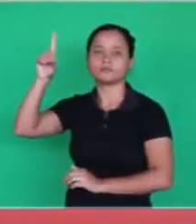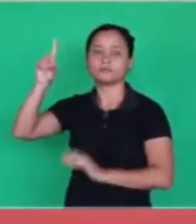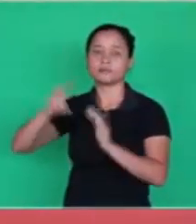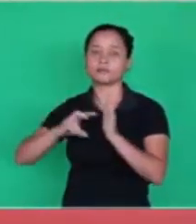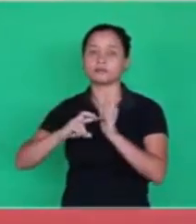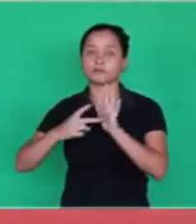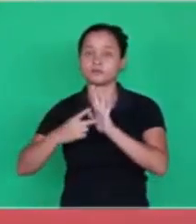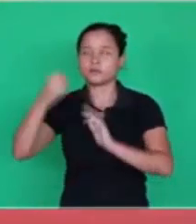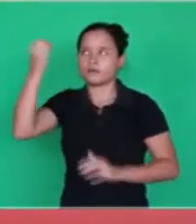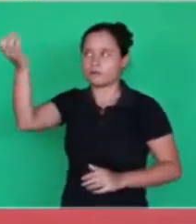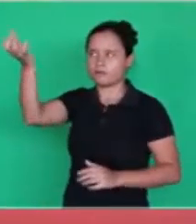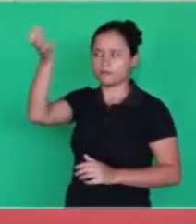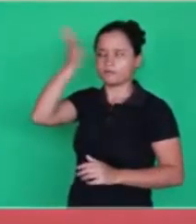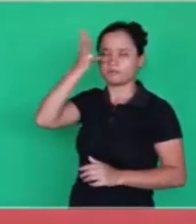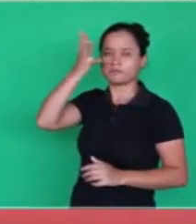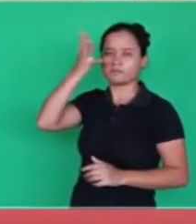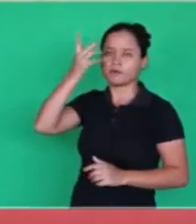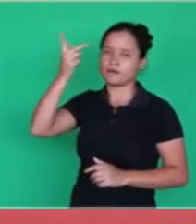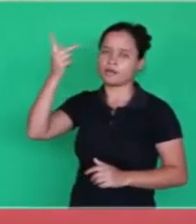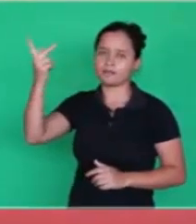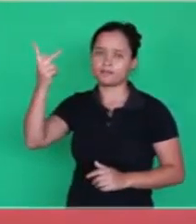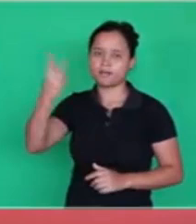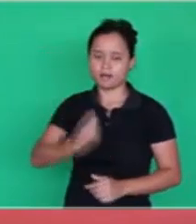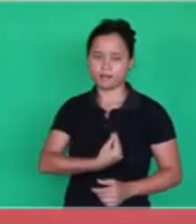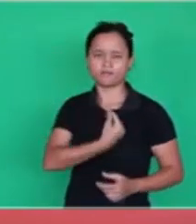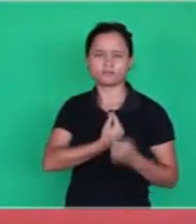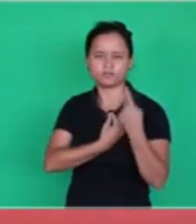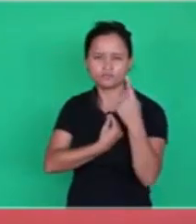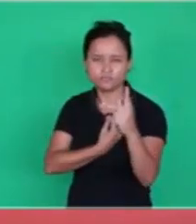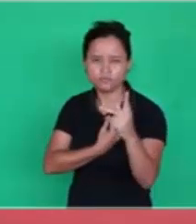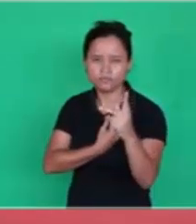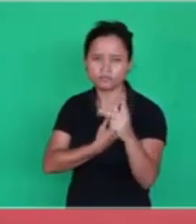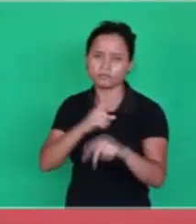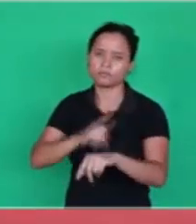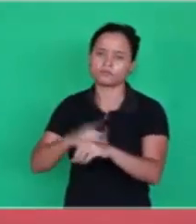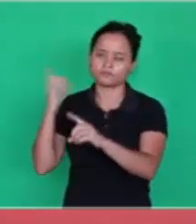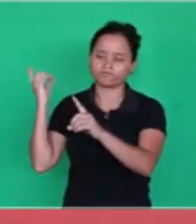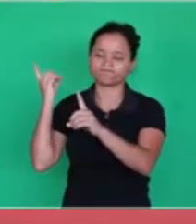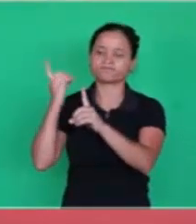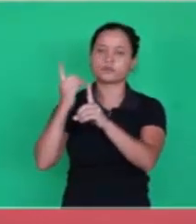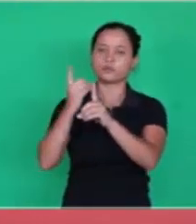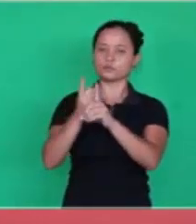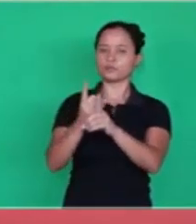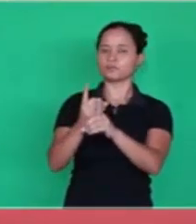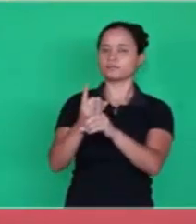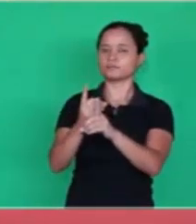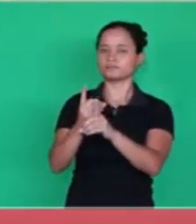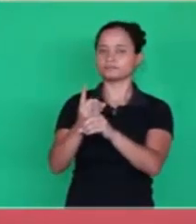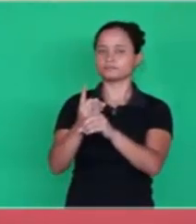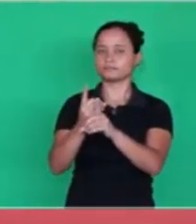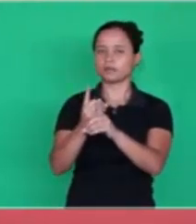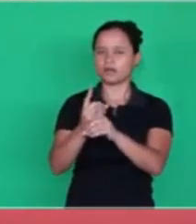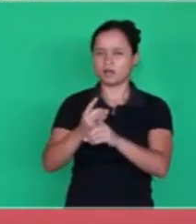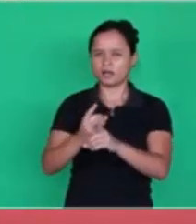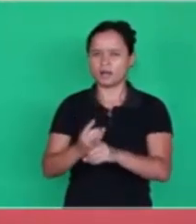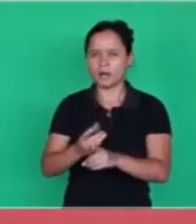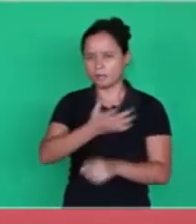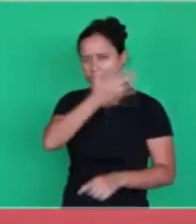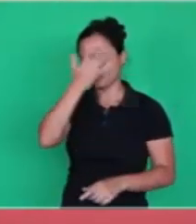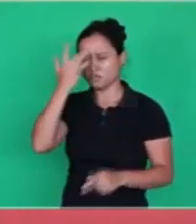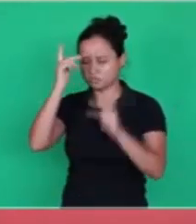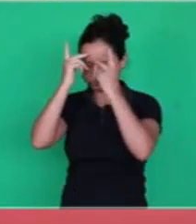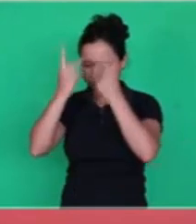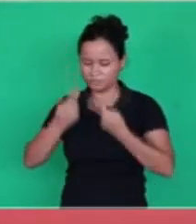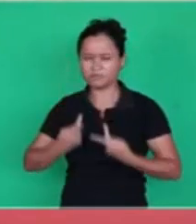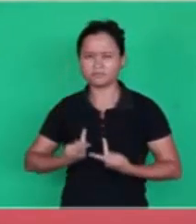the revelation in your life, the meeting you had. It's a simple man, who's in the field,